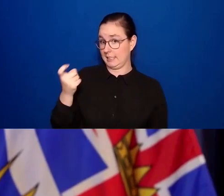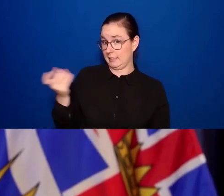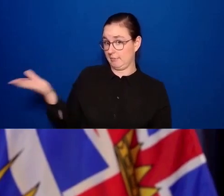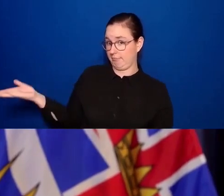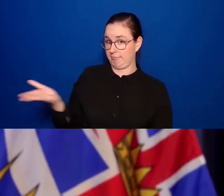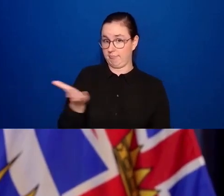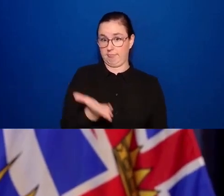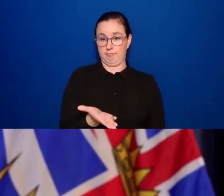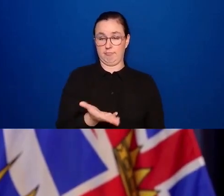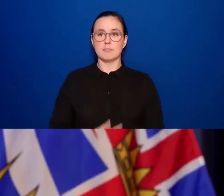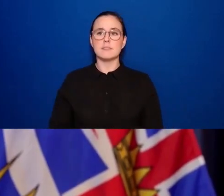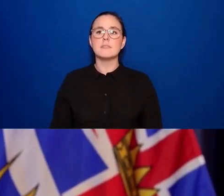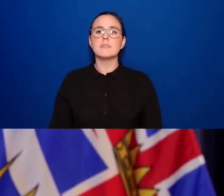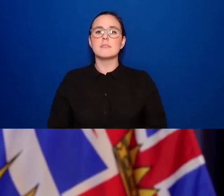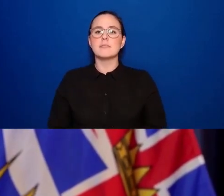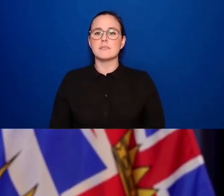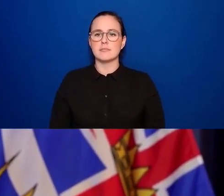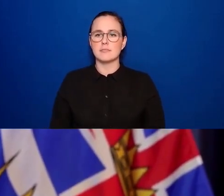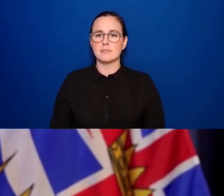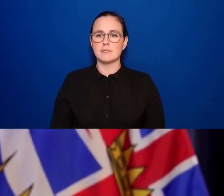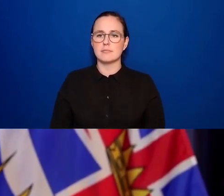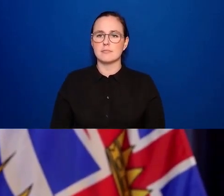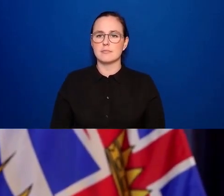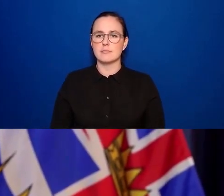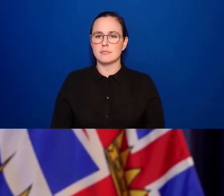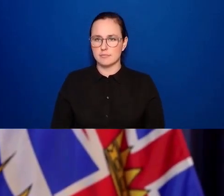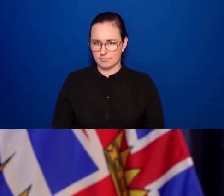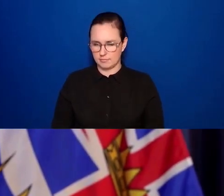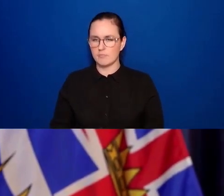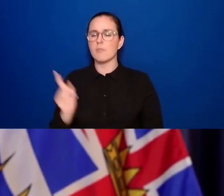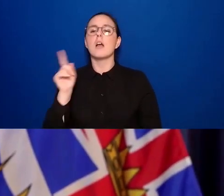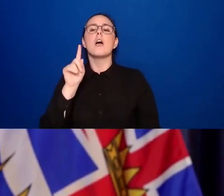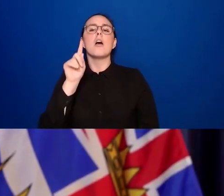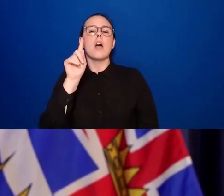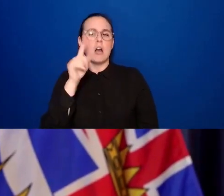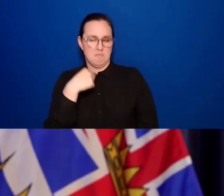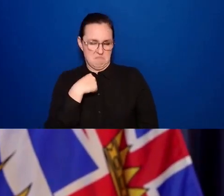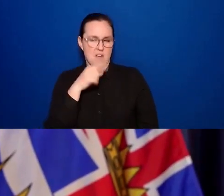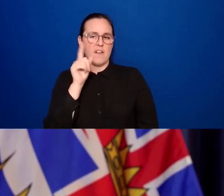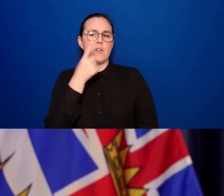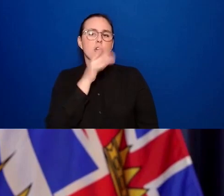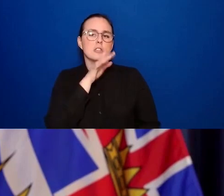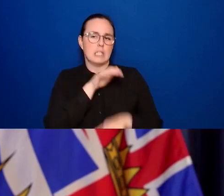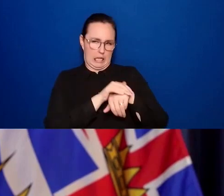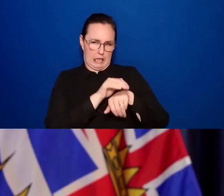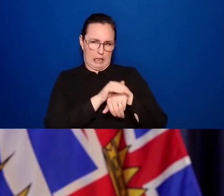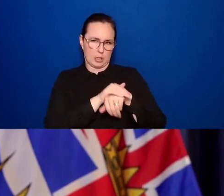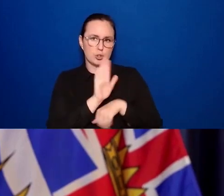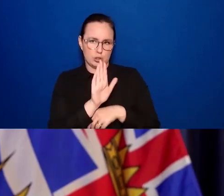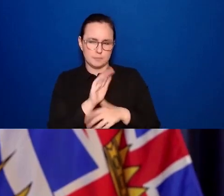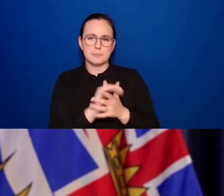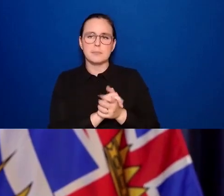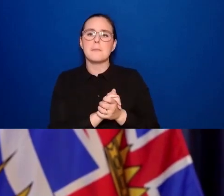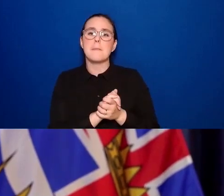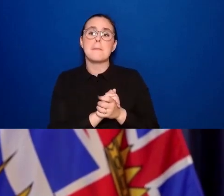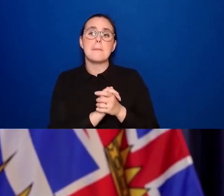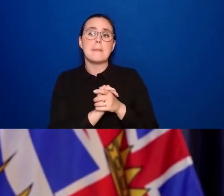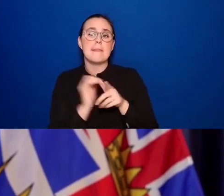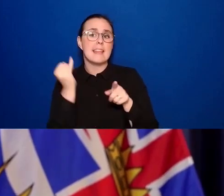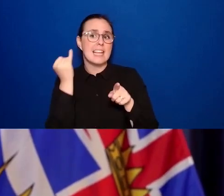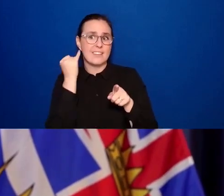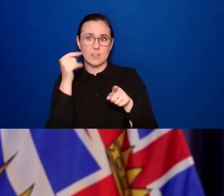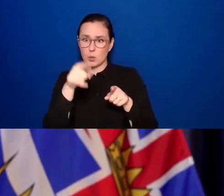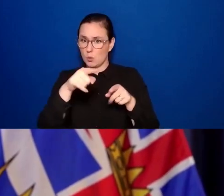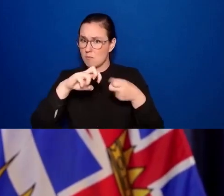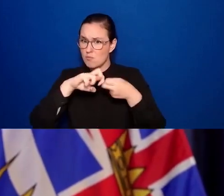I think what we can say is that if you have difficulty getting the BC vaccine card, there's